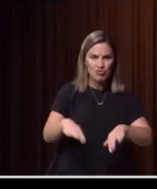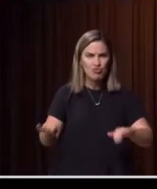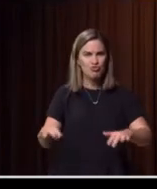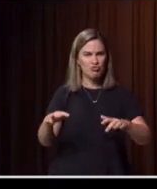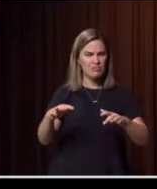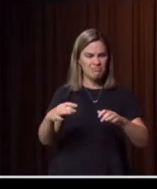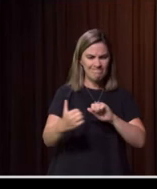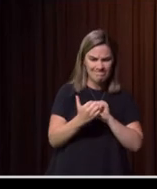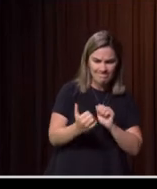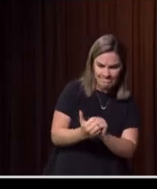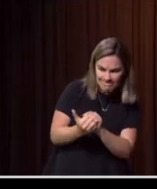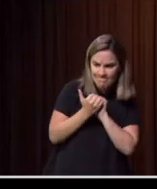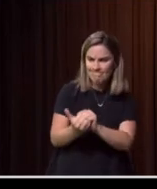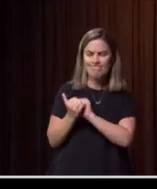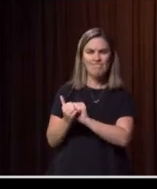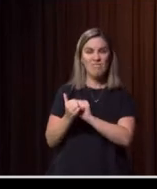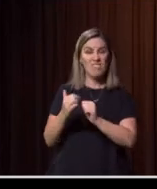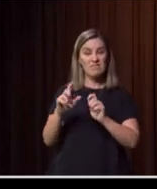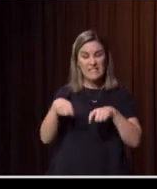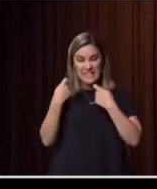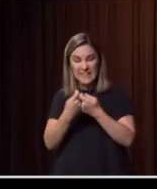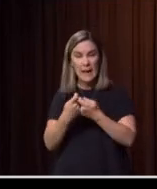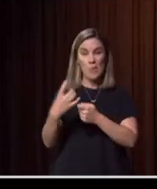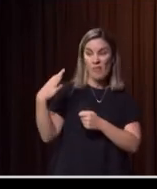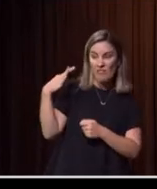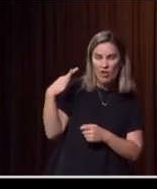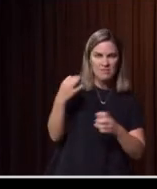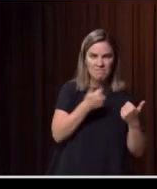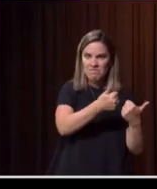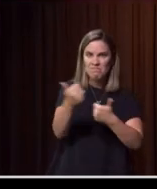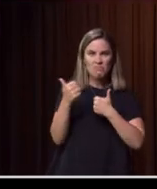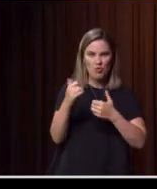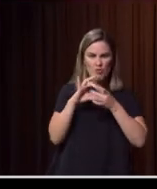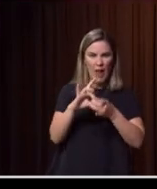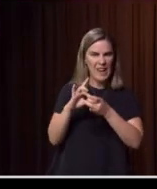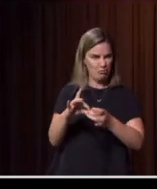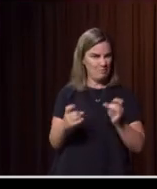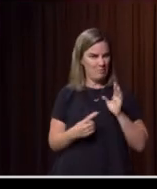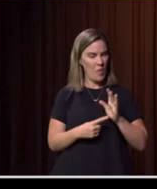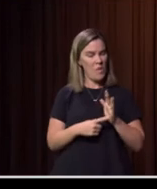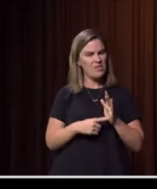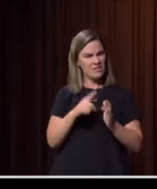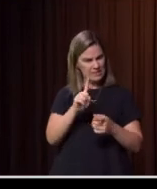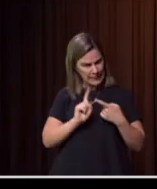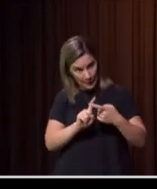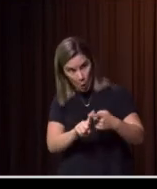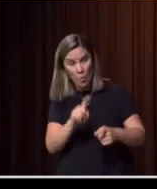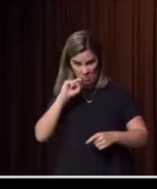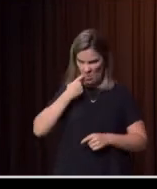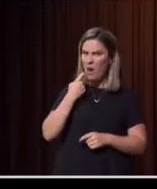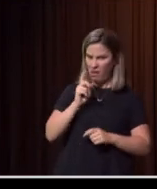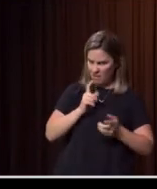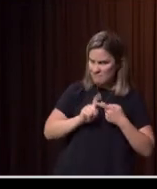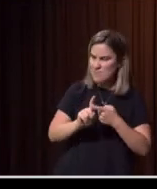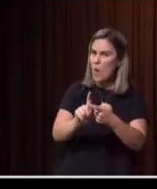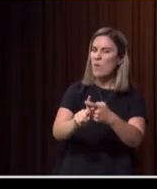with my volunteers and my teams at work. And I said, that's great. I'm really proud of you. Keep going. He said, I will. And then we went to finish the conversation and he said, can